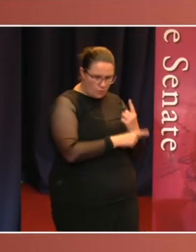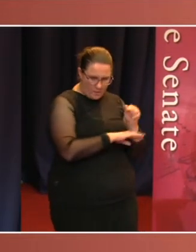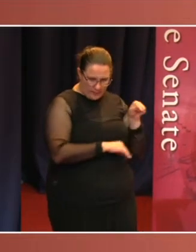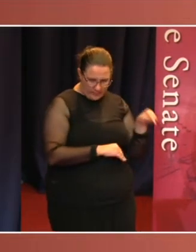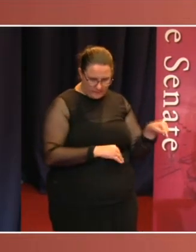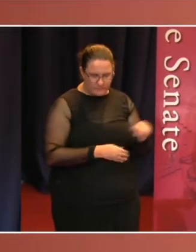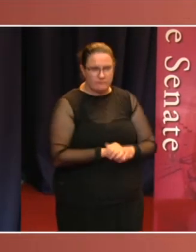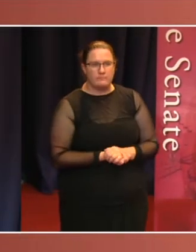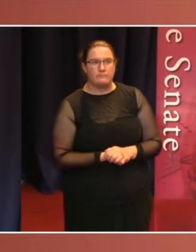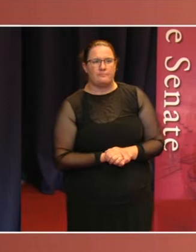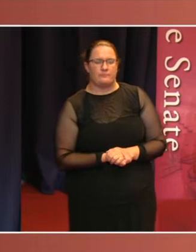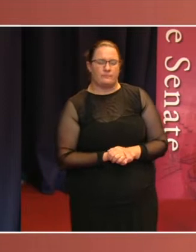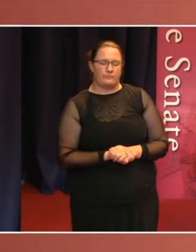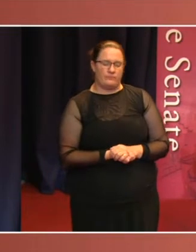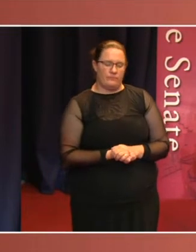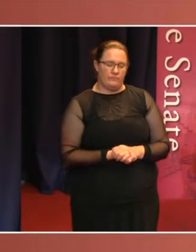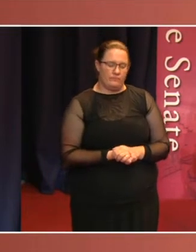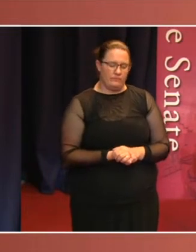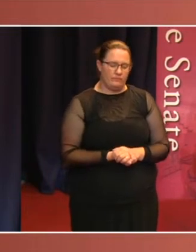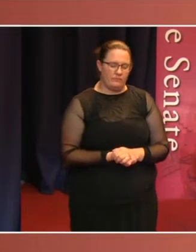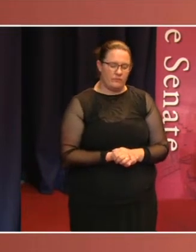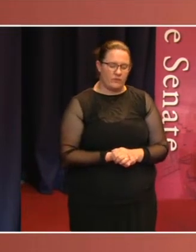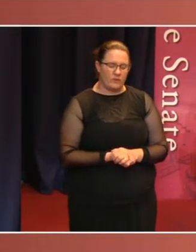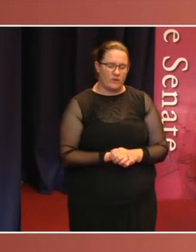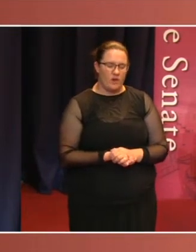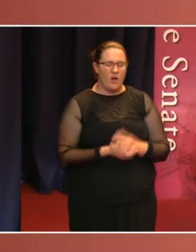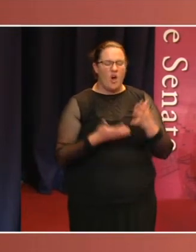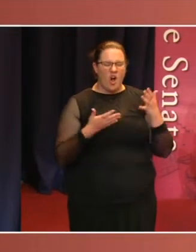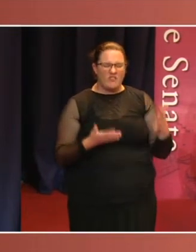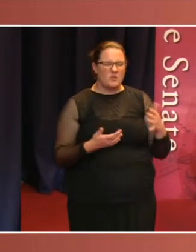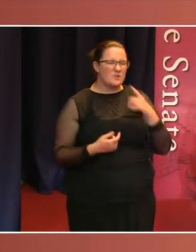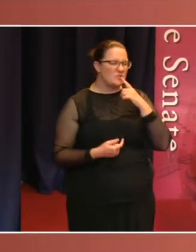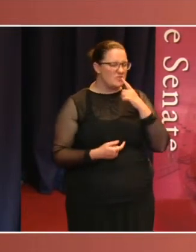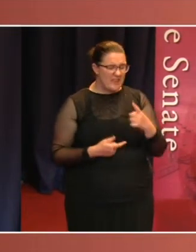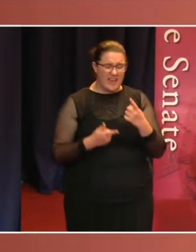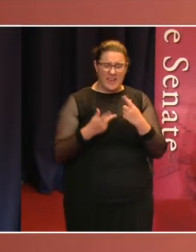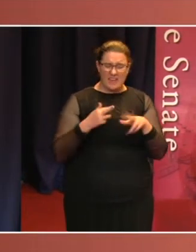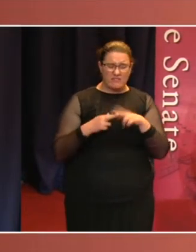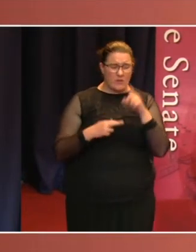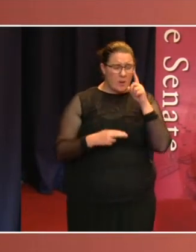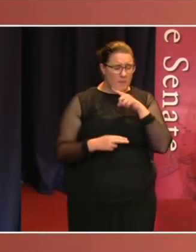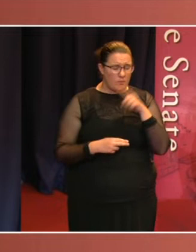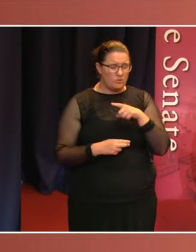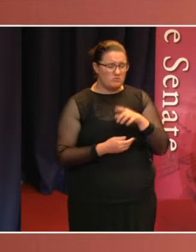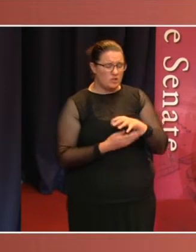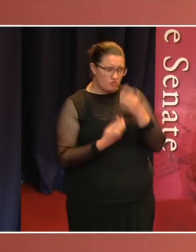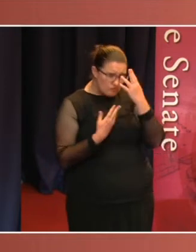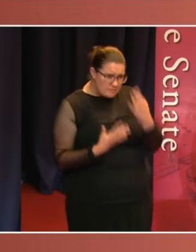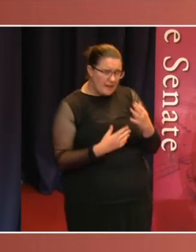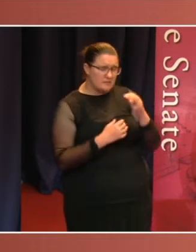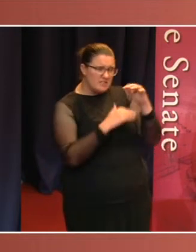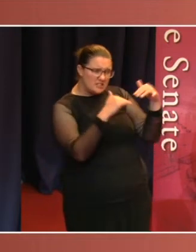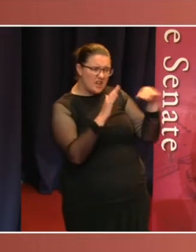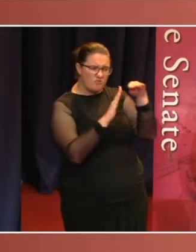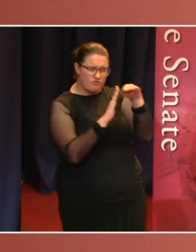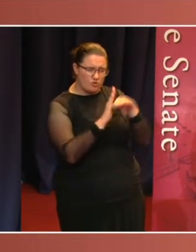Chamber's power to fine and even imprison those in contempt of the Senate. But using these measures